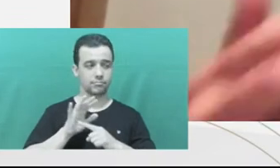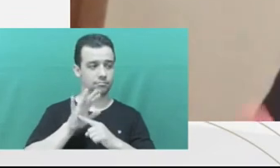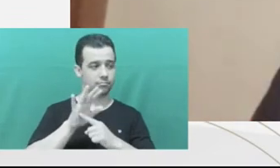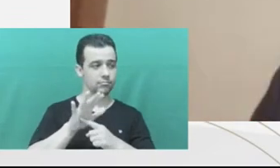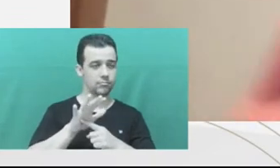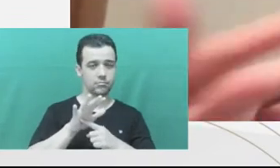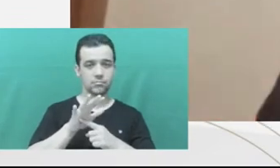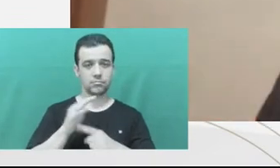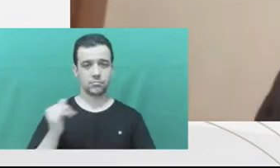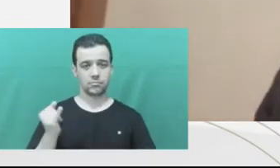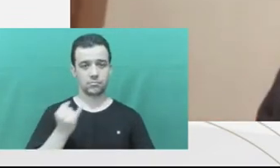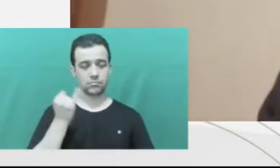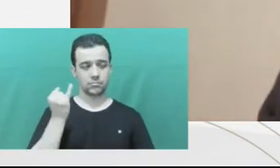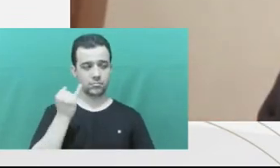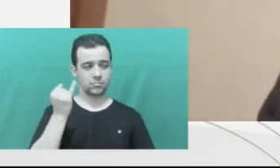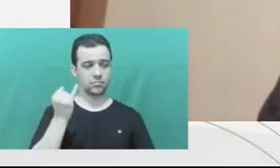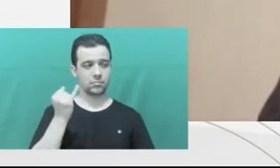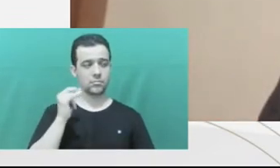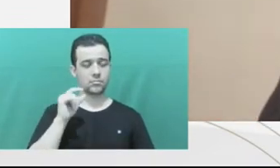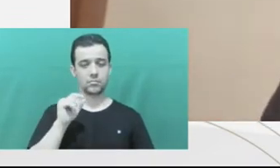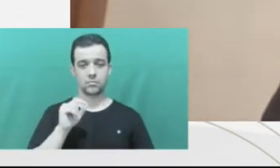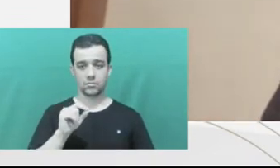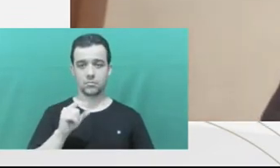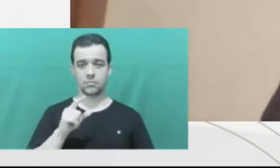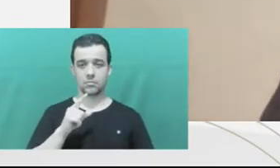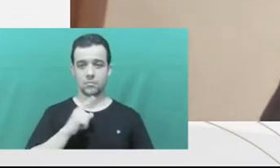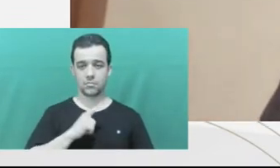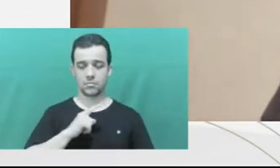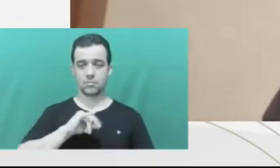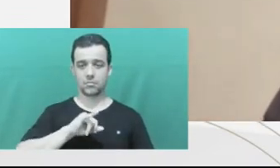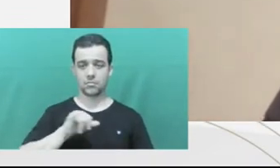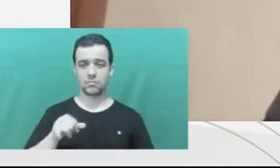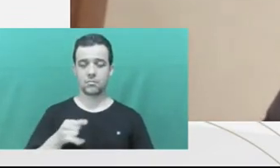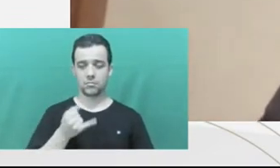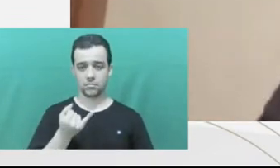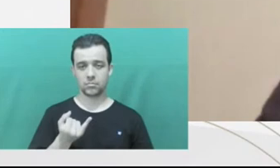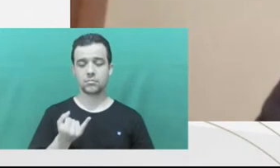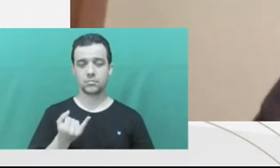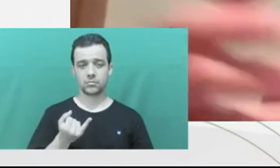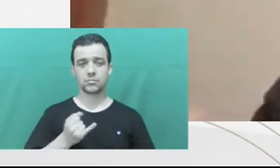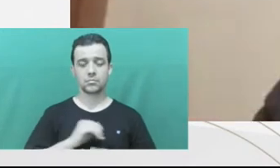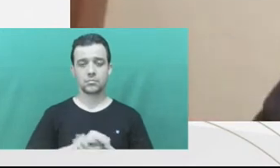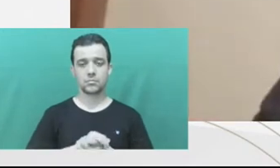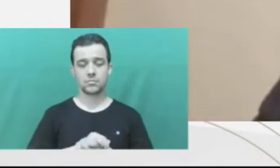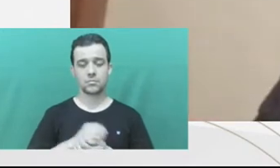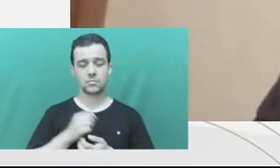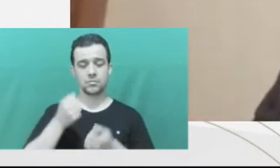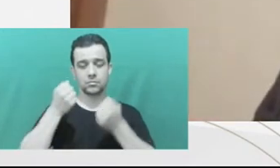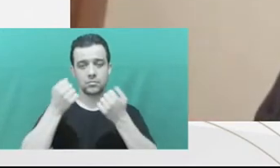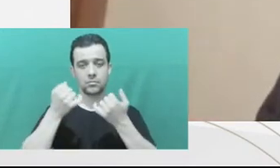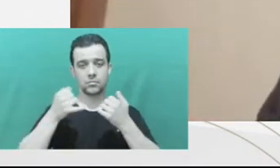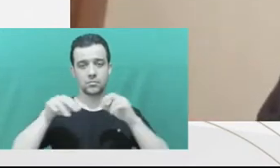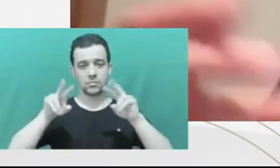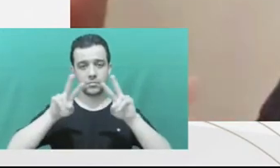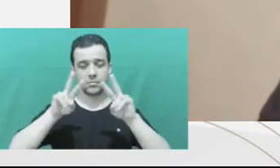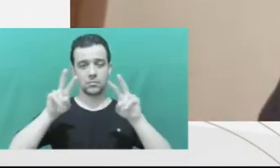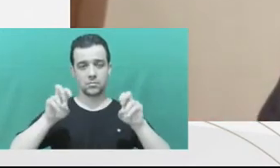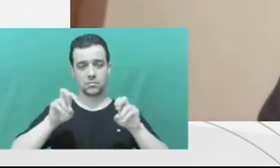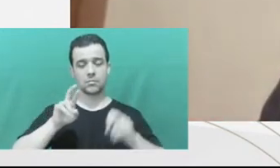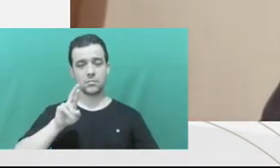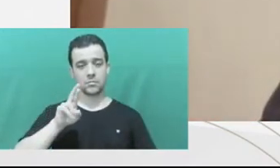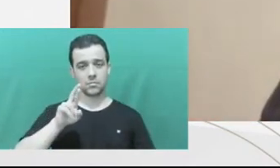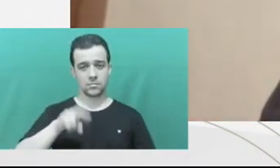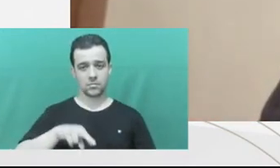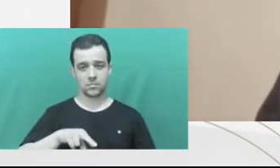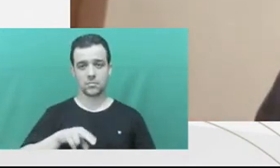that seem relevant to me so that my colleagues will have the chance to talk about